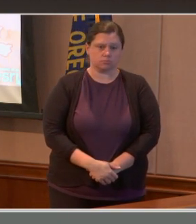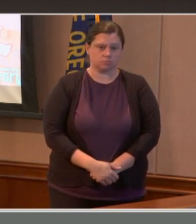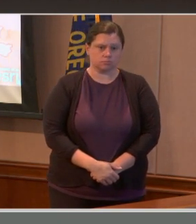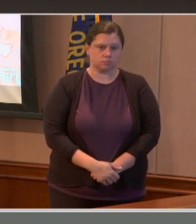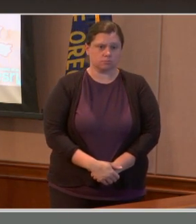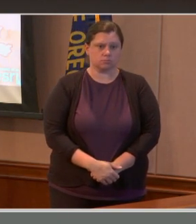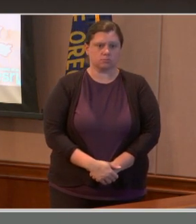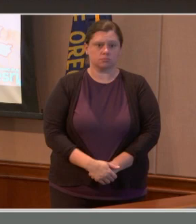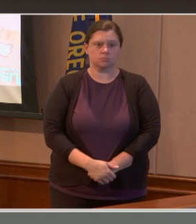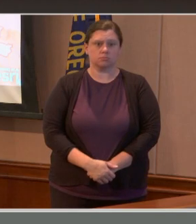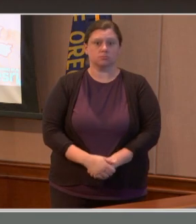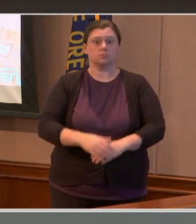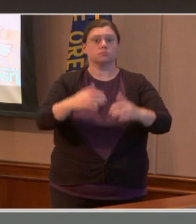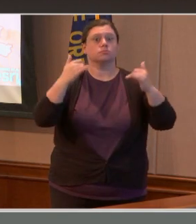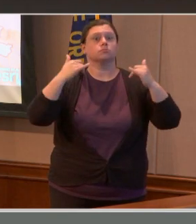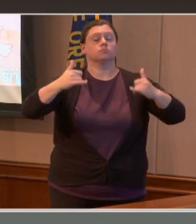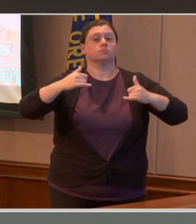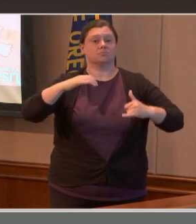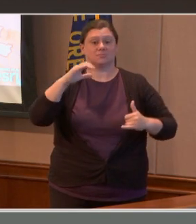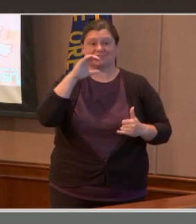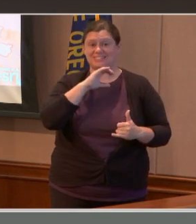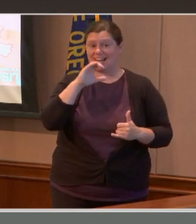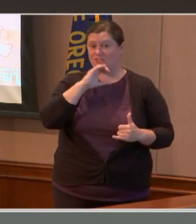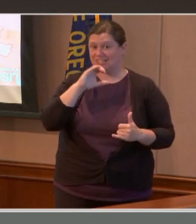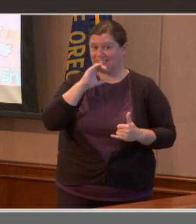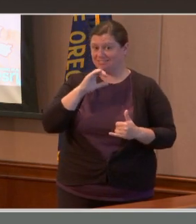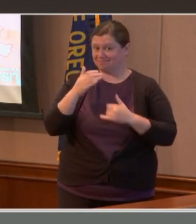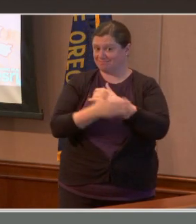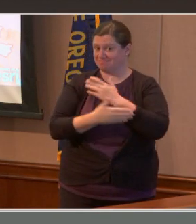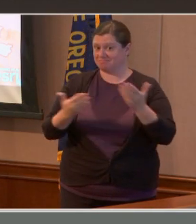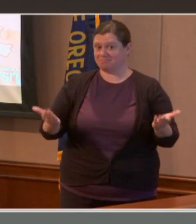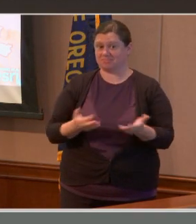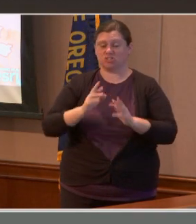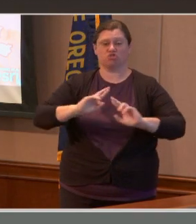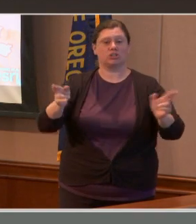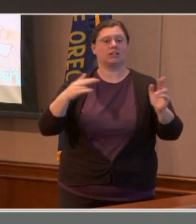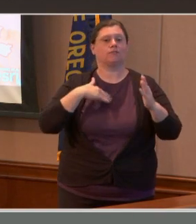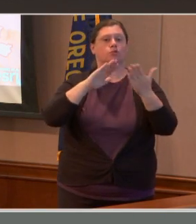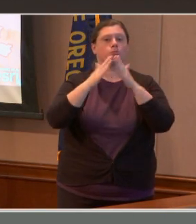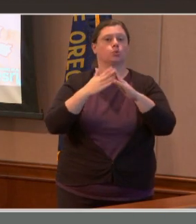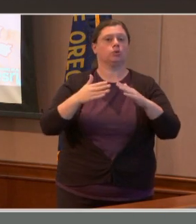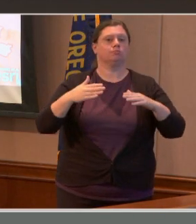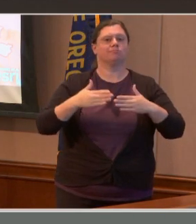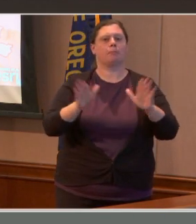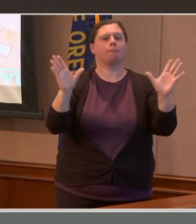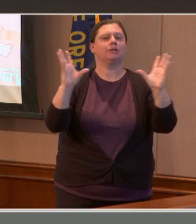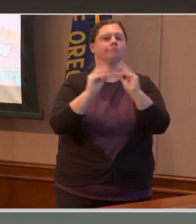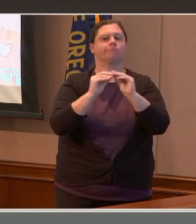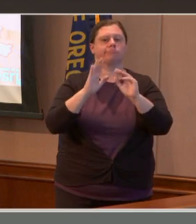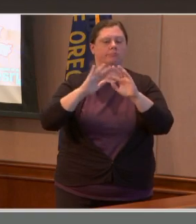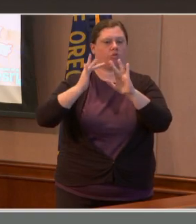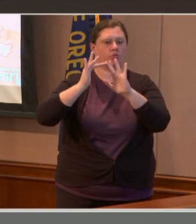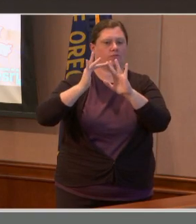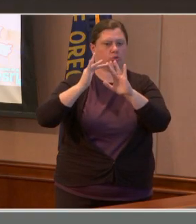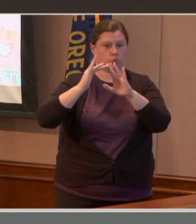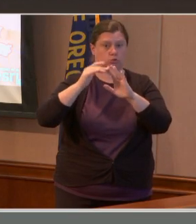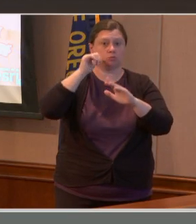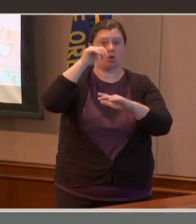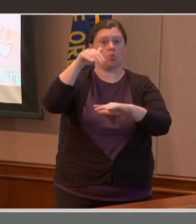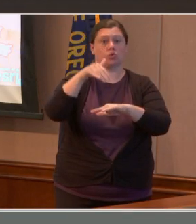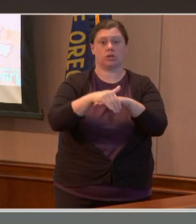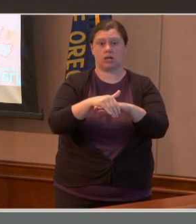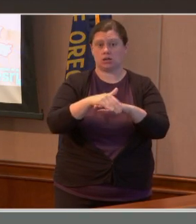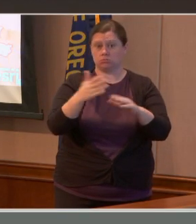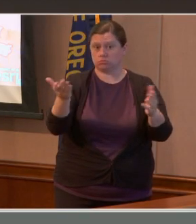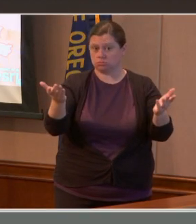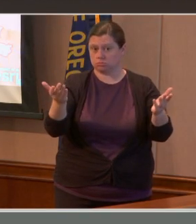Clackamas County plans to host a community meeting online tomorrow via Facebook and